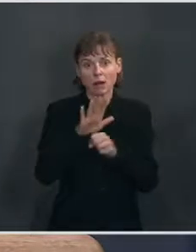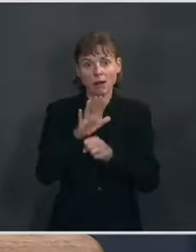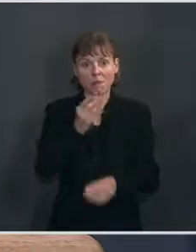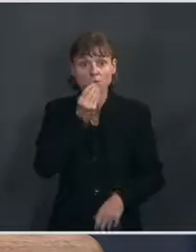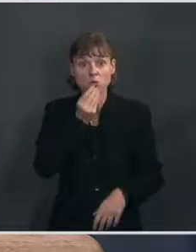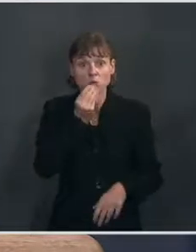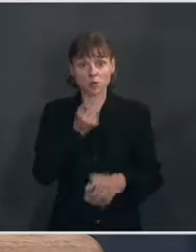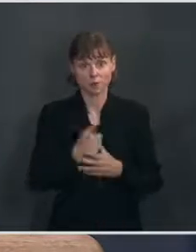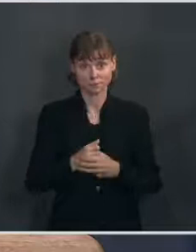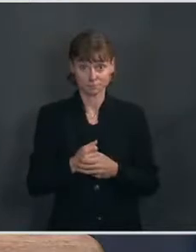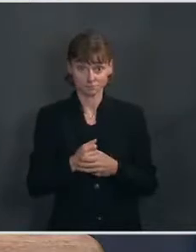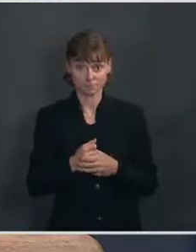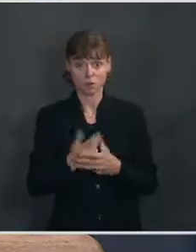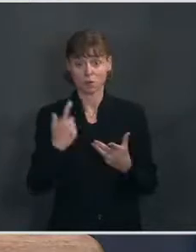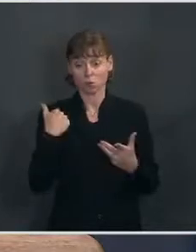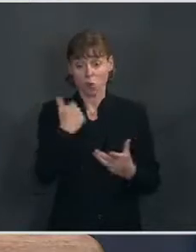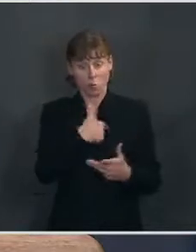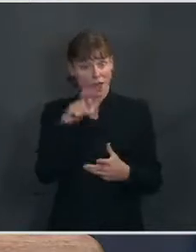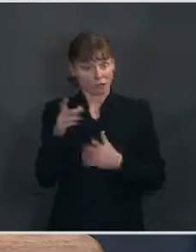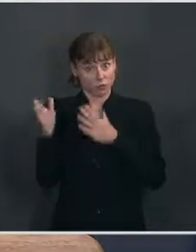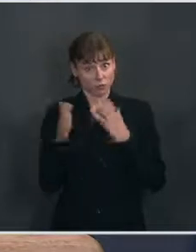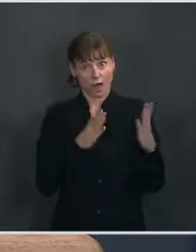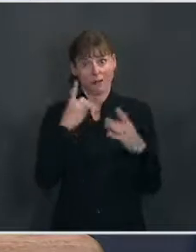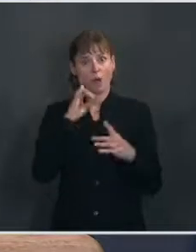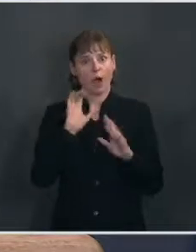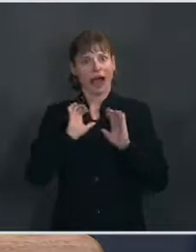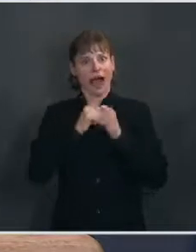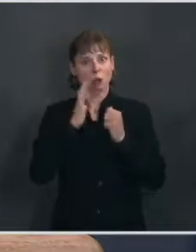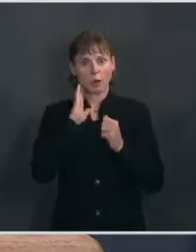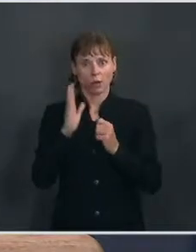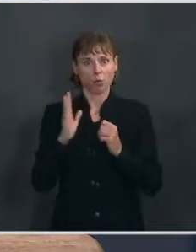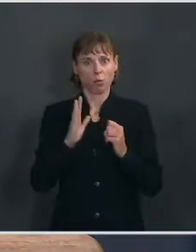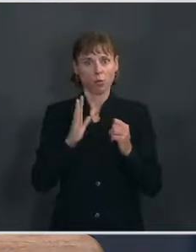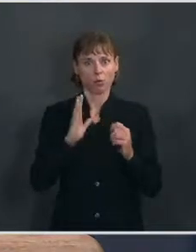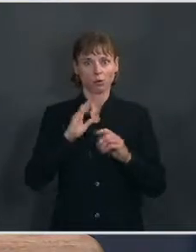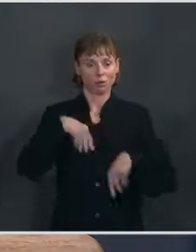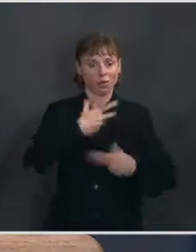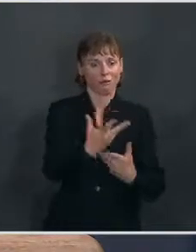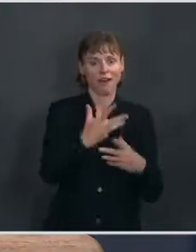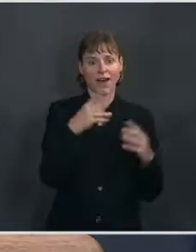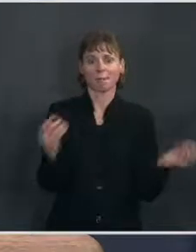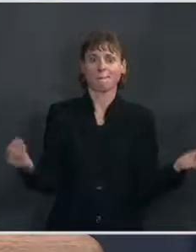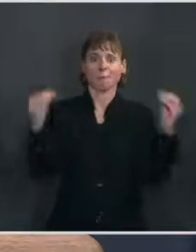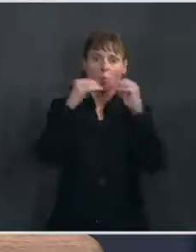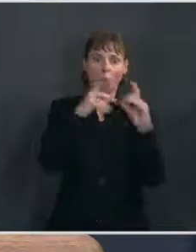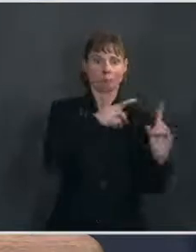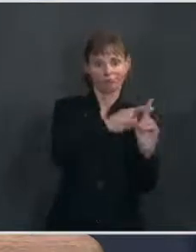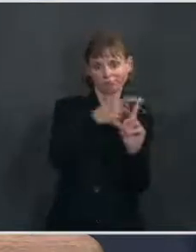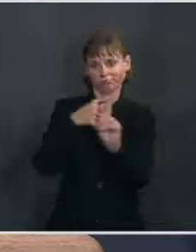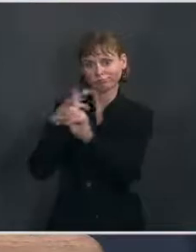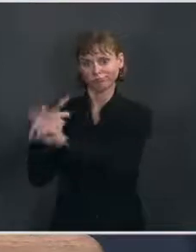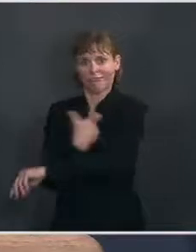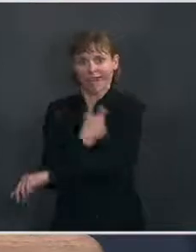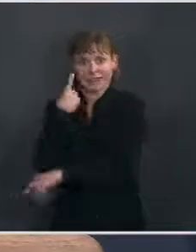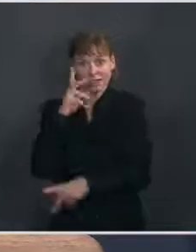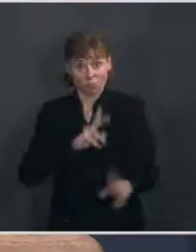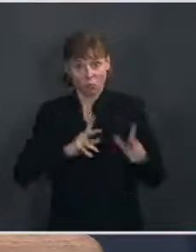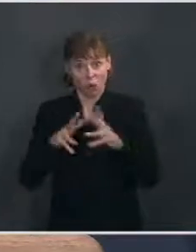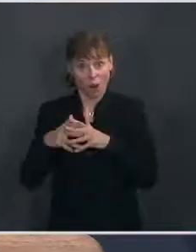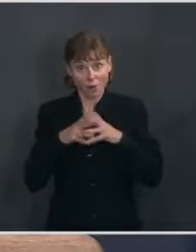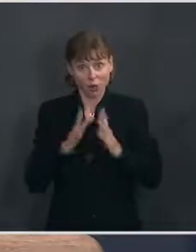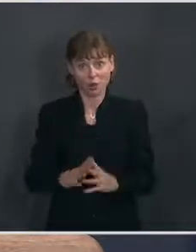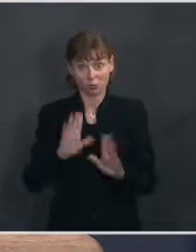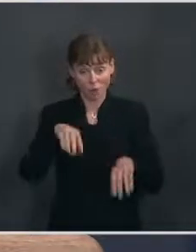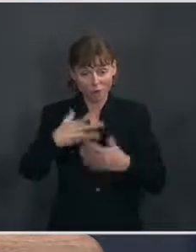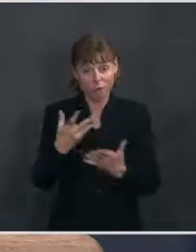We need to plan for how we're going to get more vaccines in the arms of Americans. We need to have funding to help public schools have the